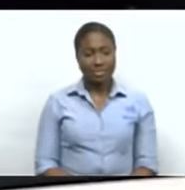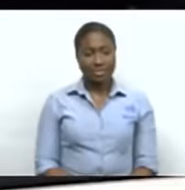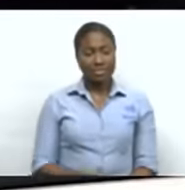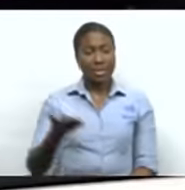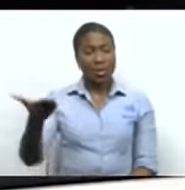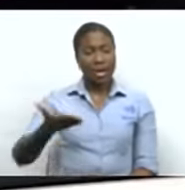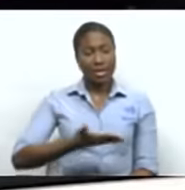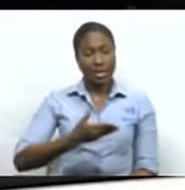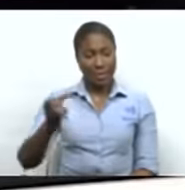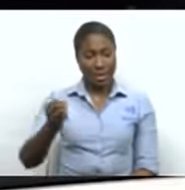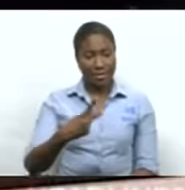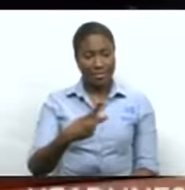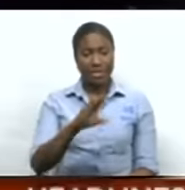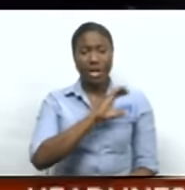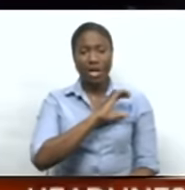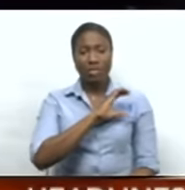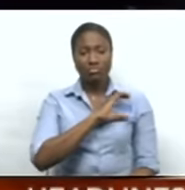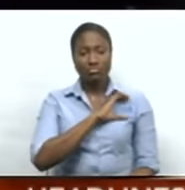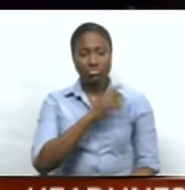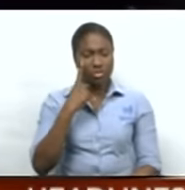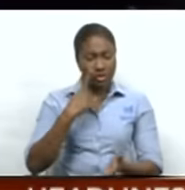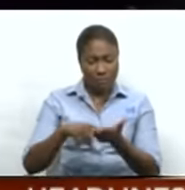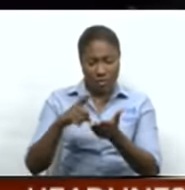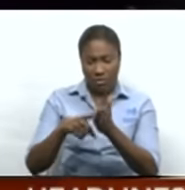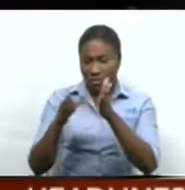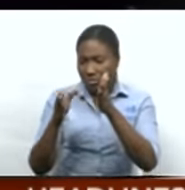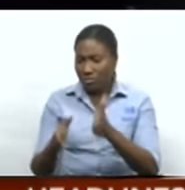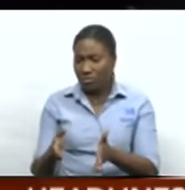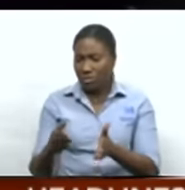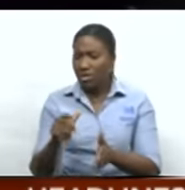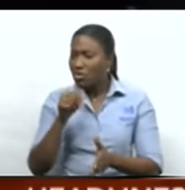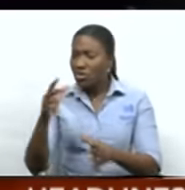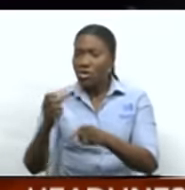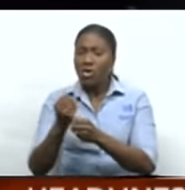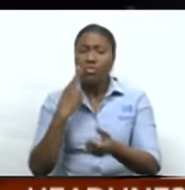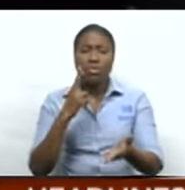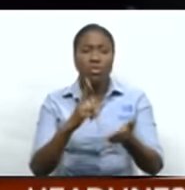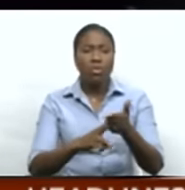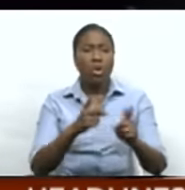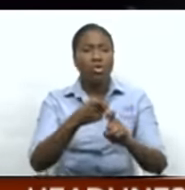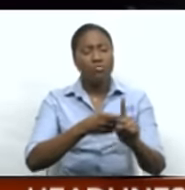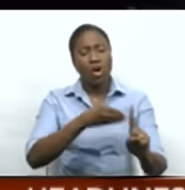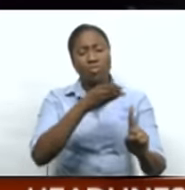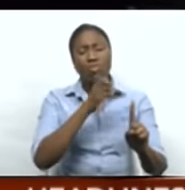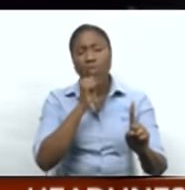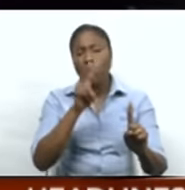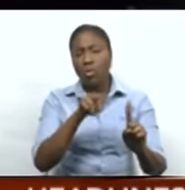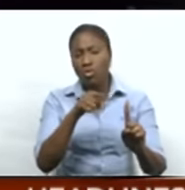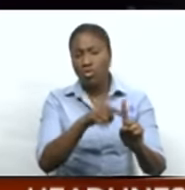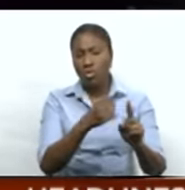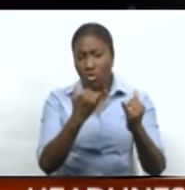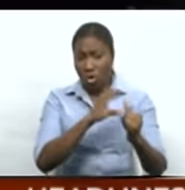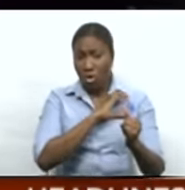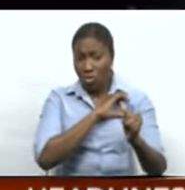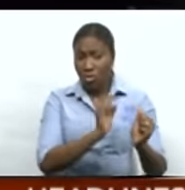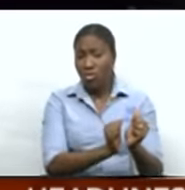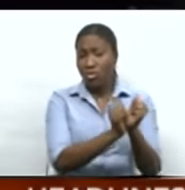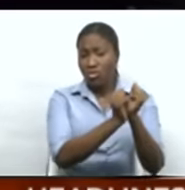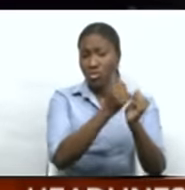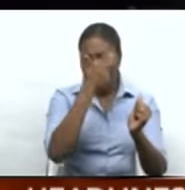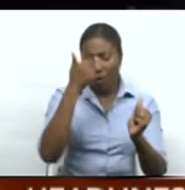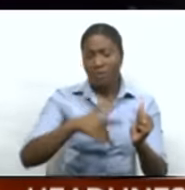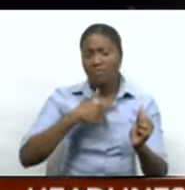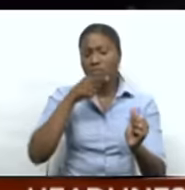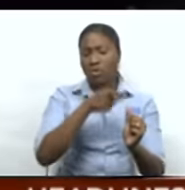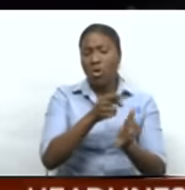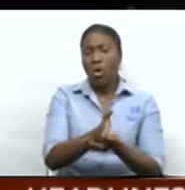Welcome back. Police investigators are yet to take an official report from the 22-year-old suspect who is currently in police custody in connection